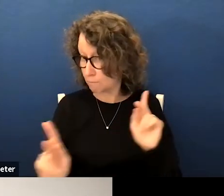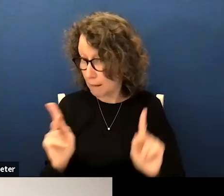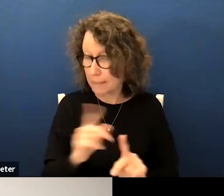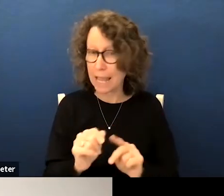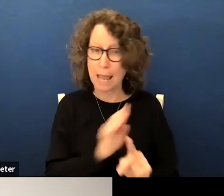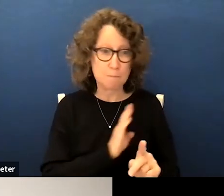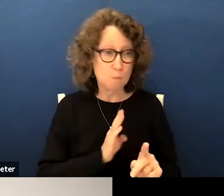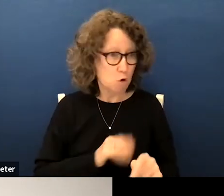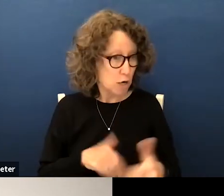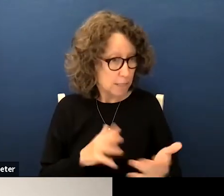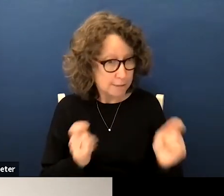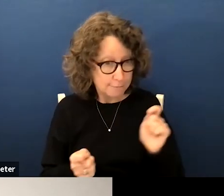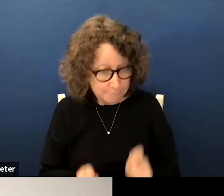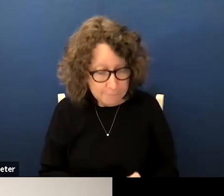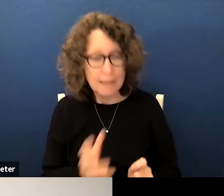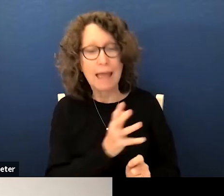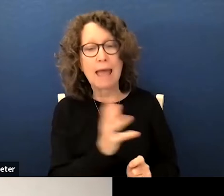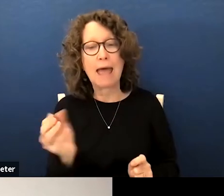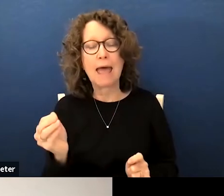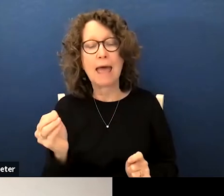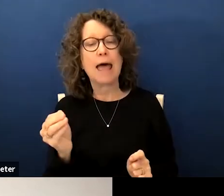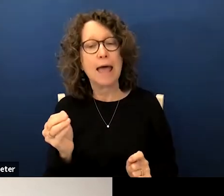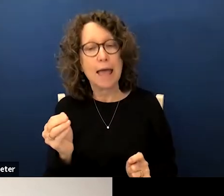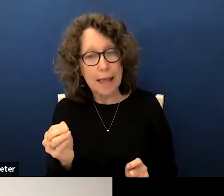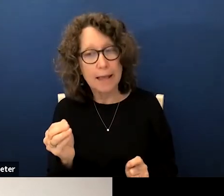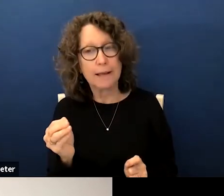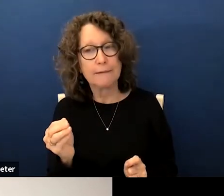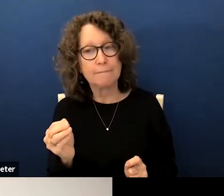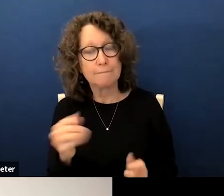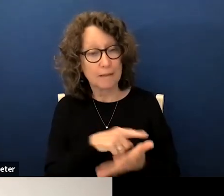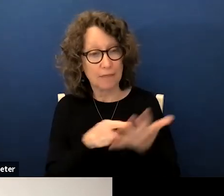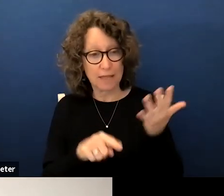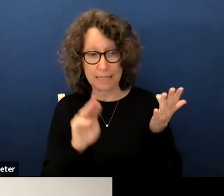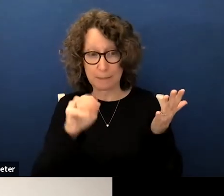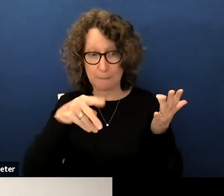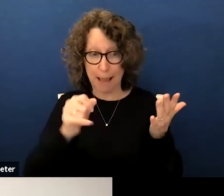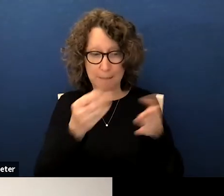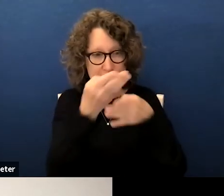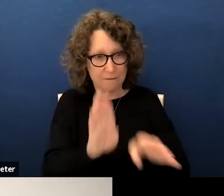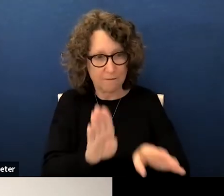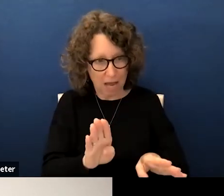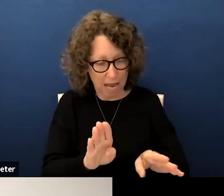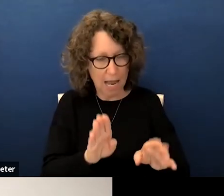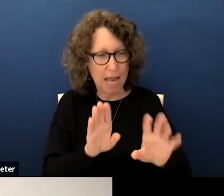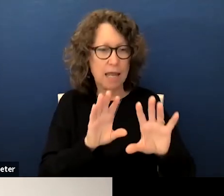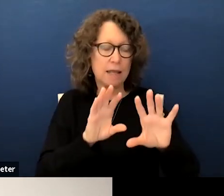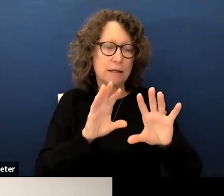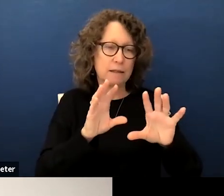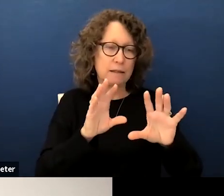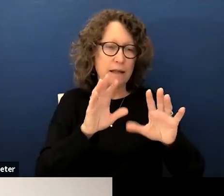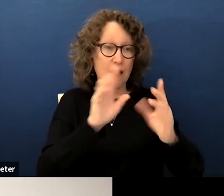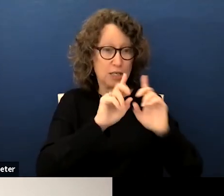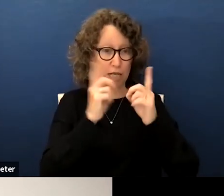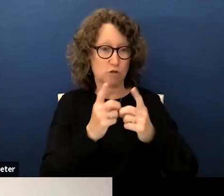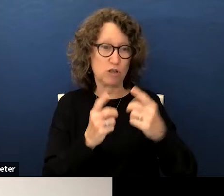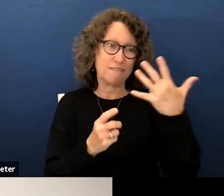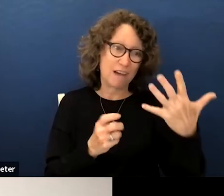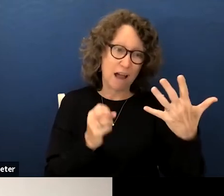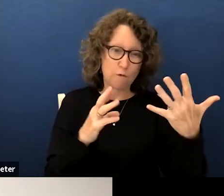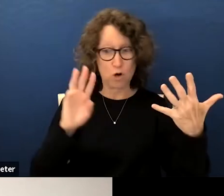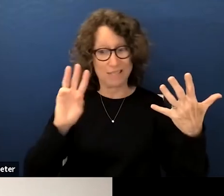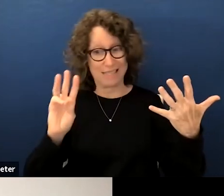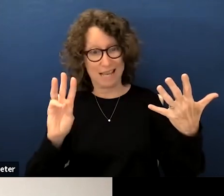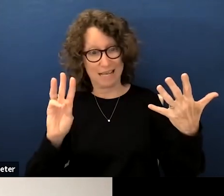from board members and um these maps divide the district into five or six trustee